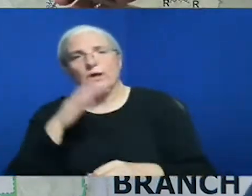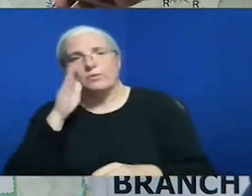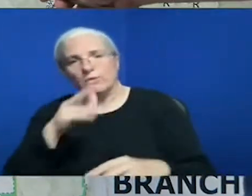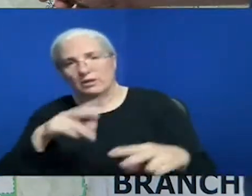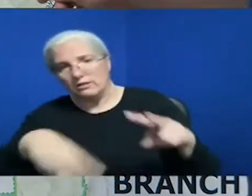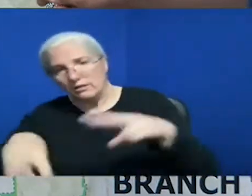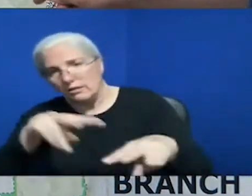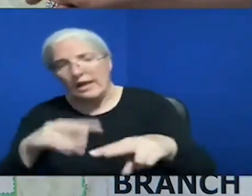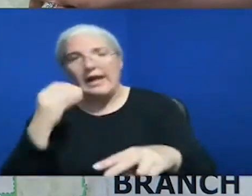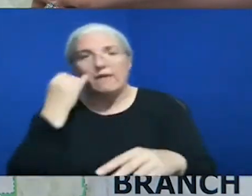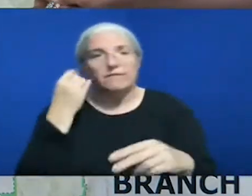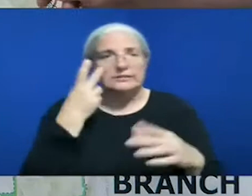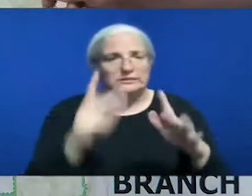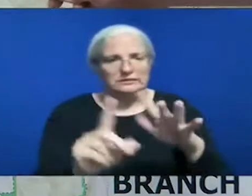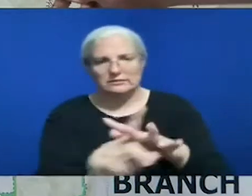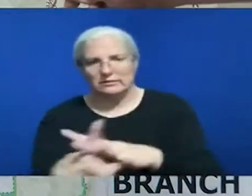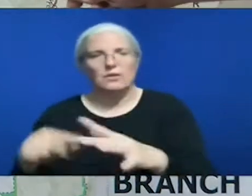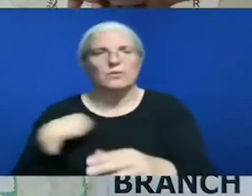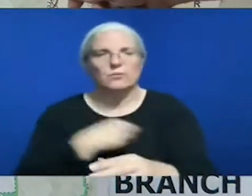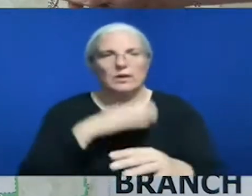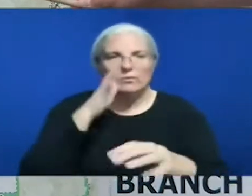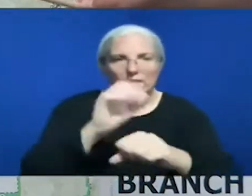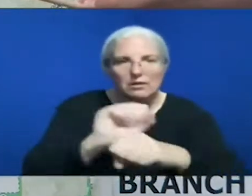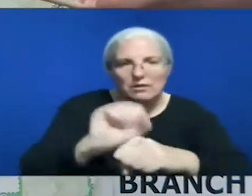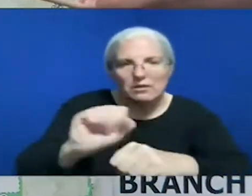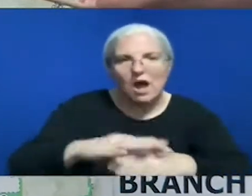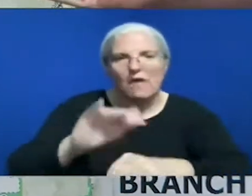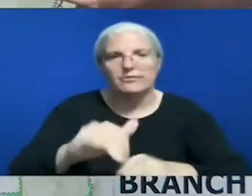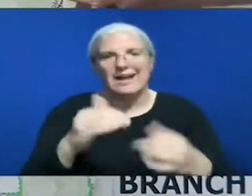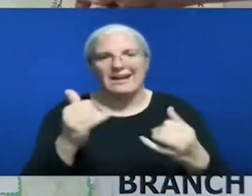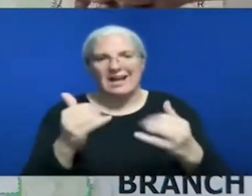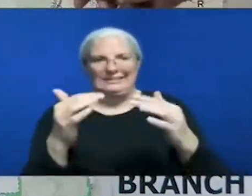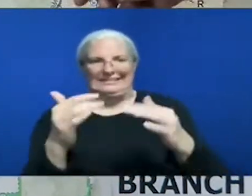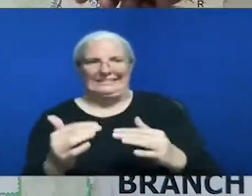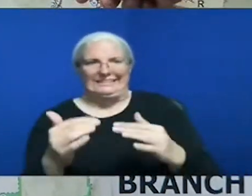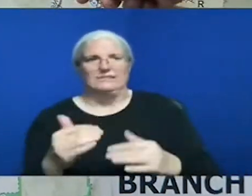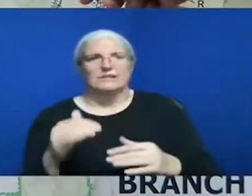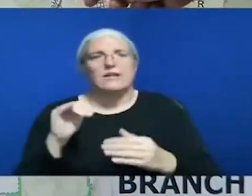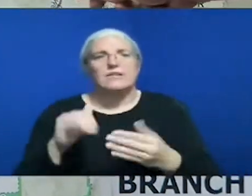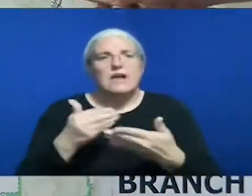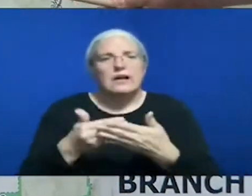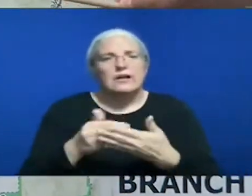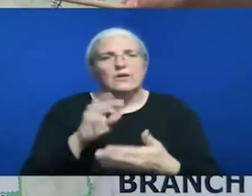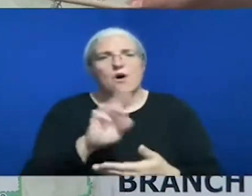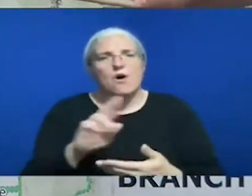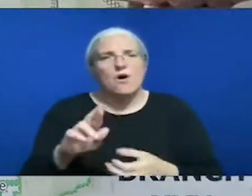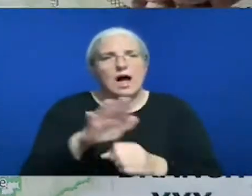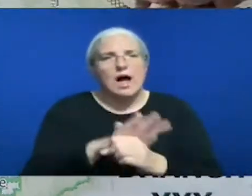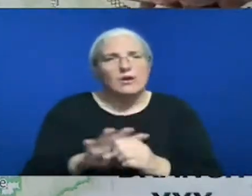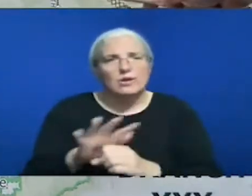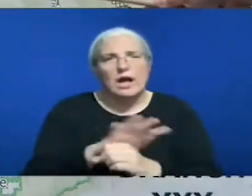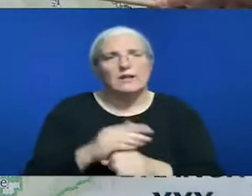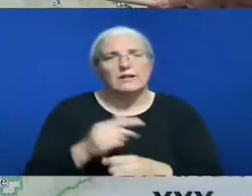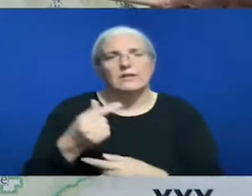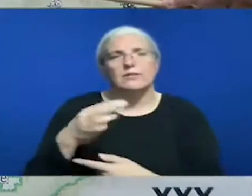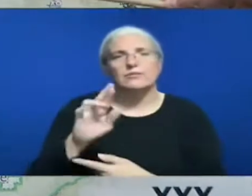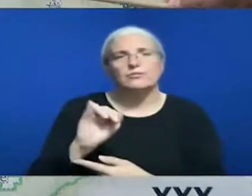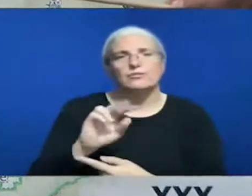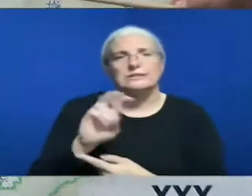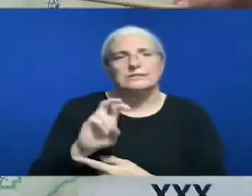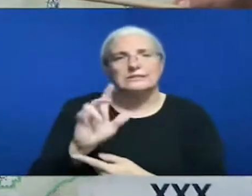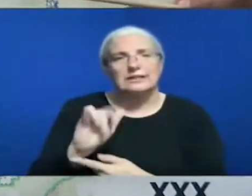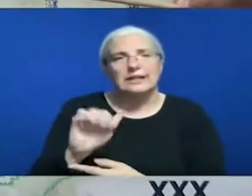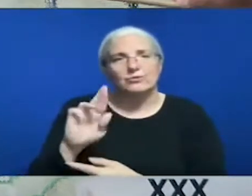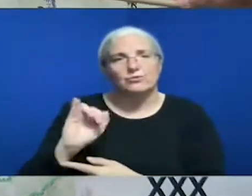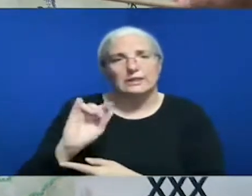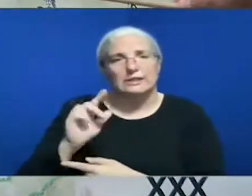what we're calling our division Romeo Romeo it's on Grizzly Ridge everything is looking good in here the resources